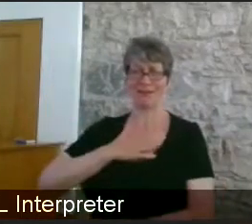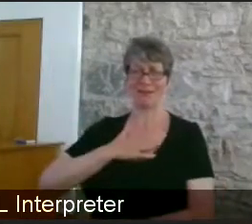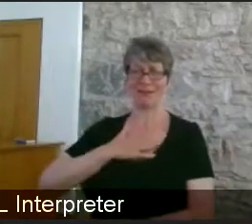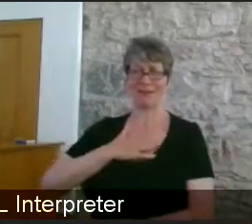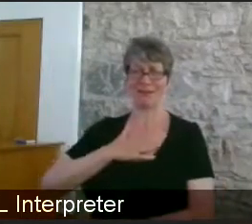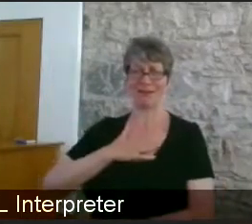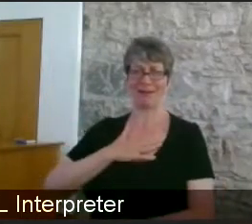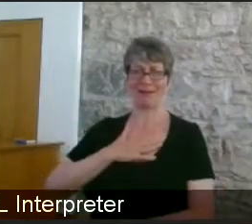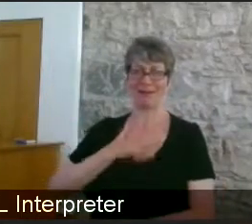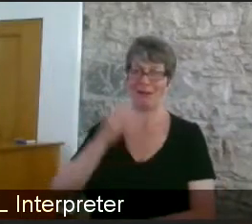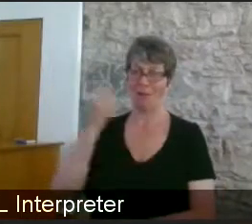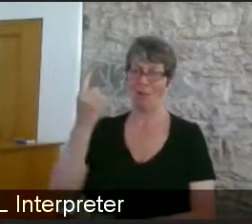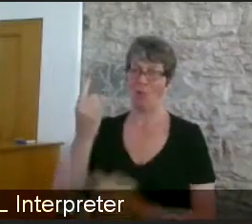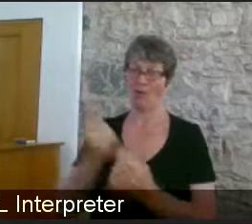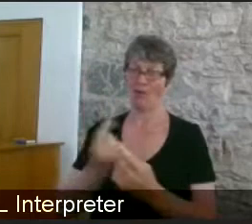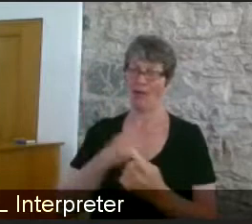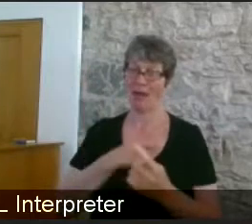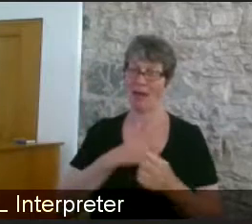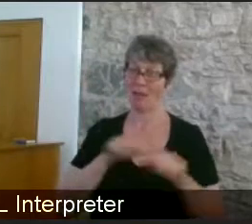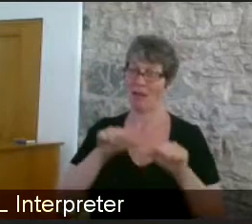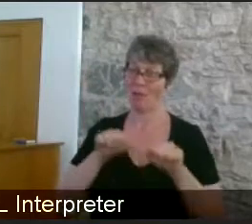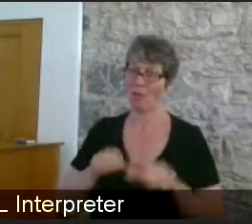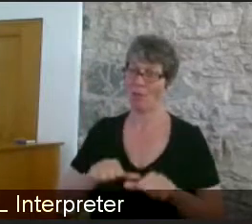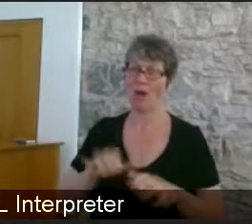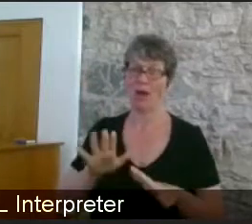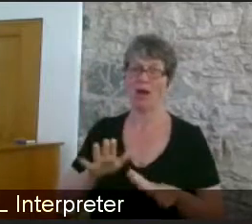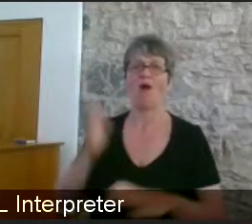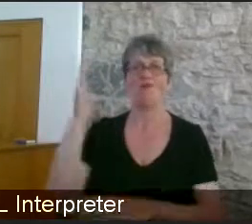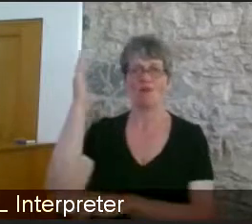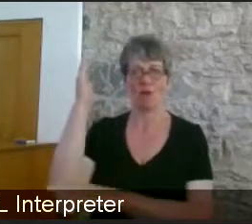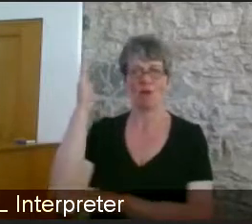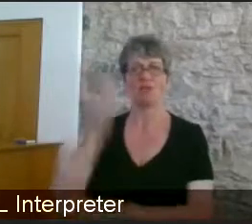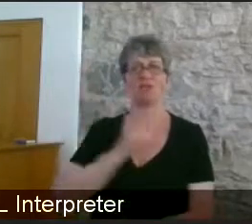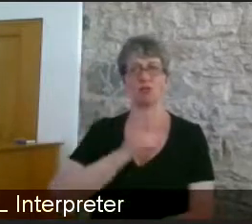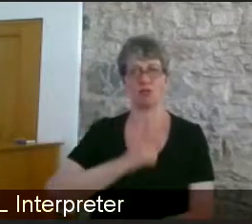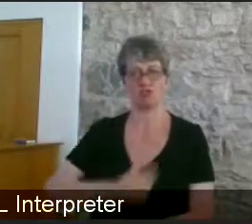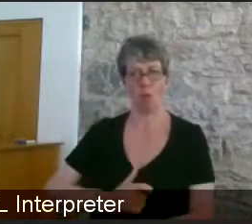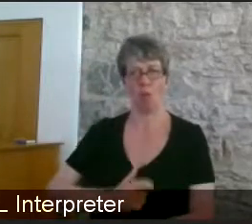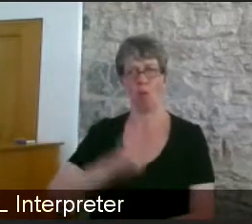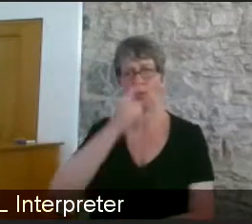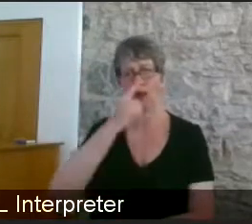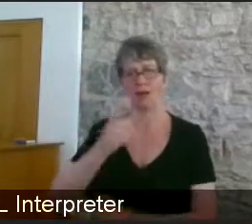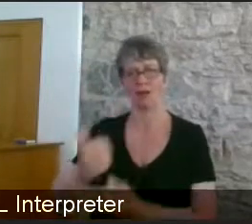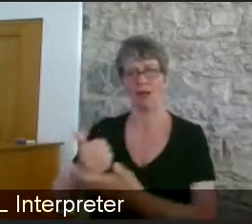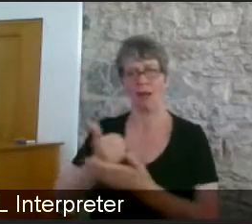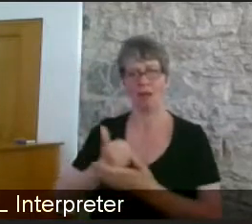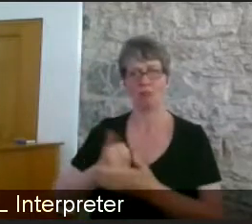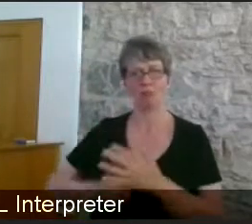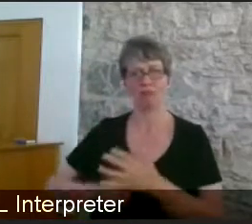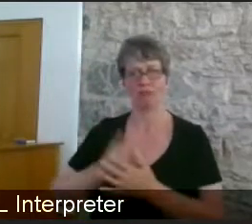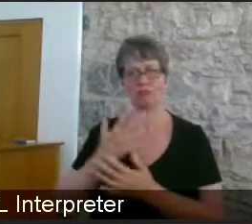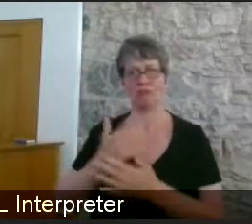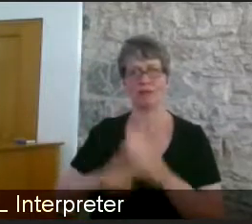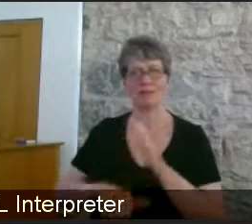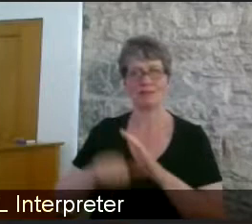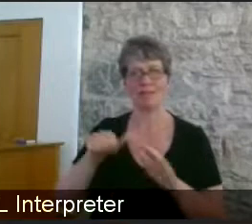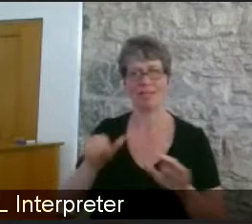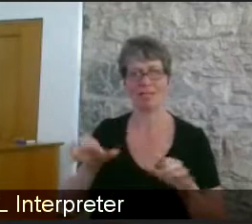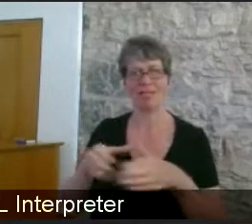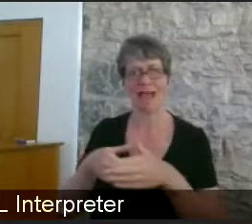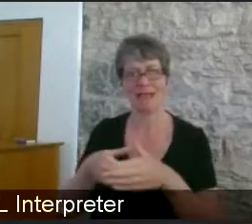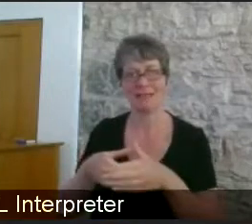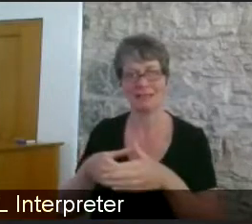i'm very passionate about is the fact that you know volunteering roles help us build skill sets in some cases we can't traditionally typically